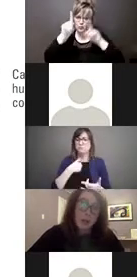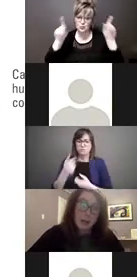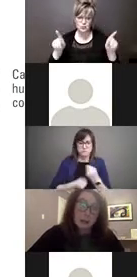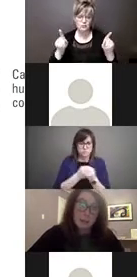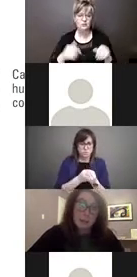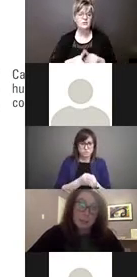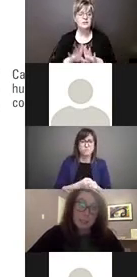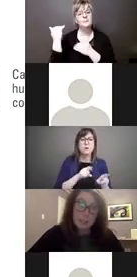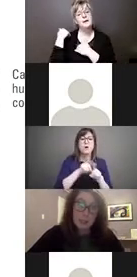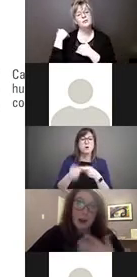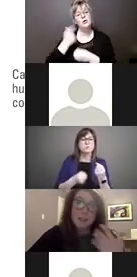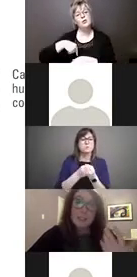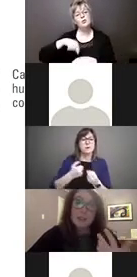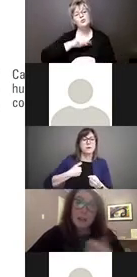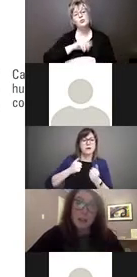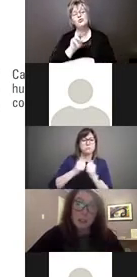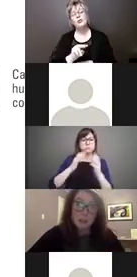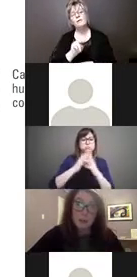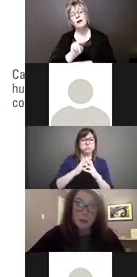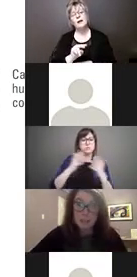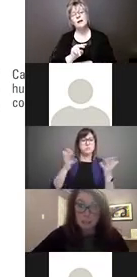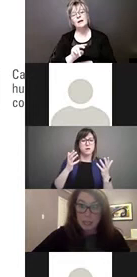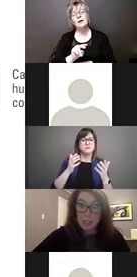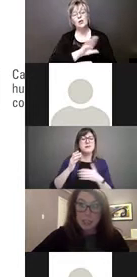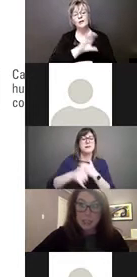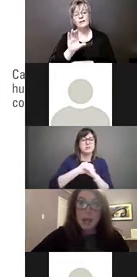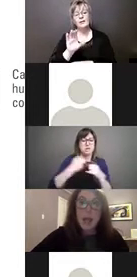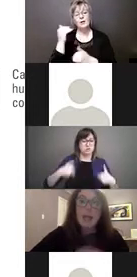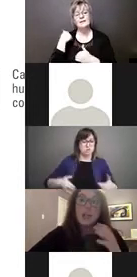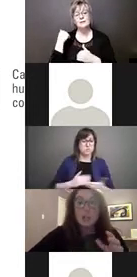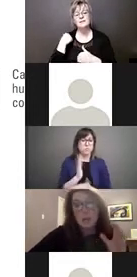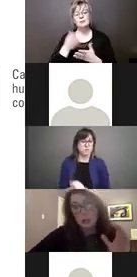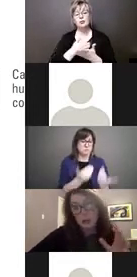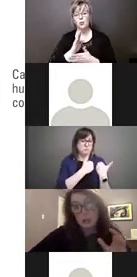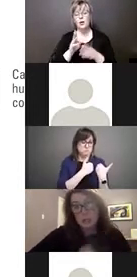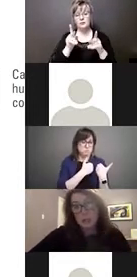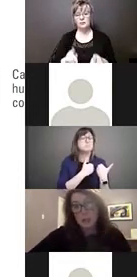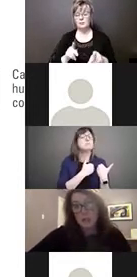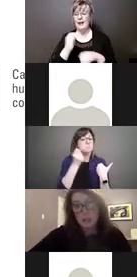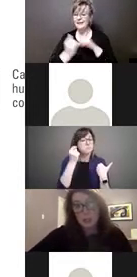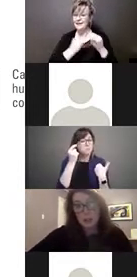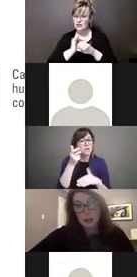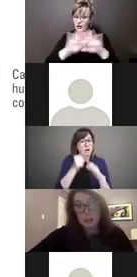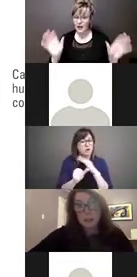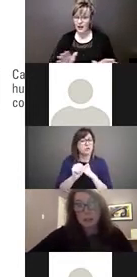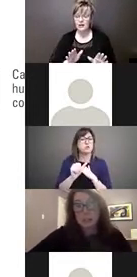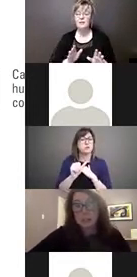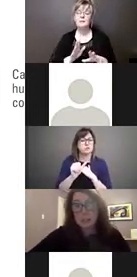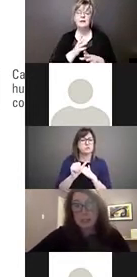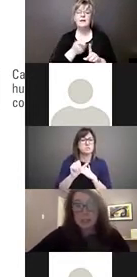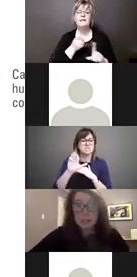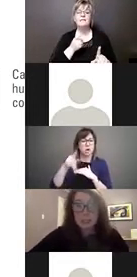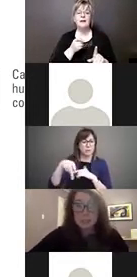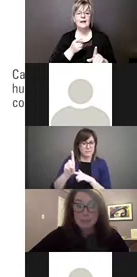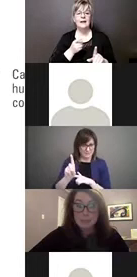monitor Canada's implementation of its international human rights obligations, including those under the Convention on the Rights of Persons